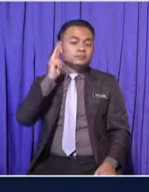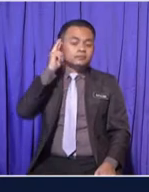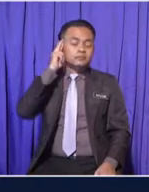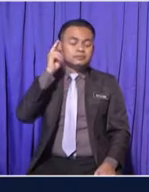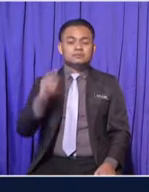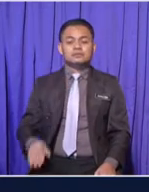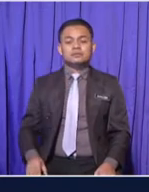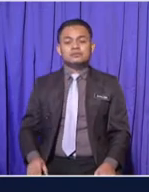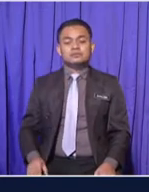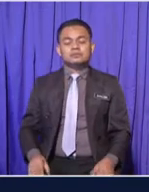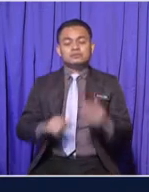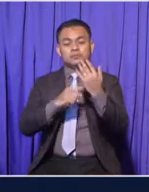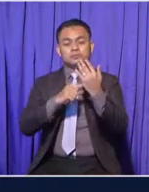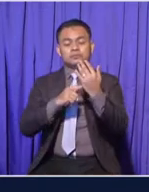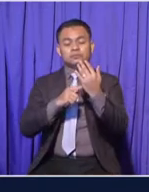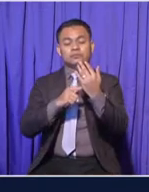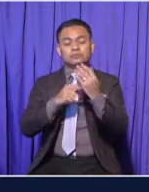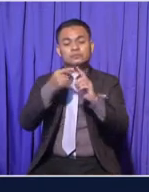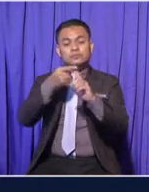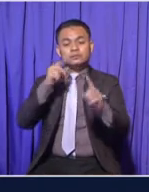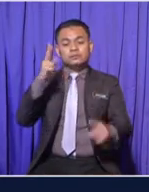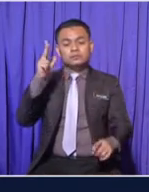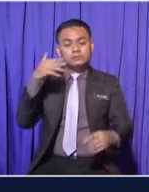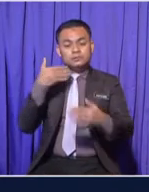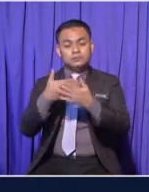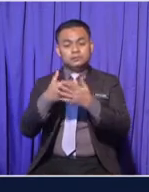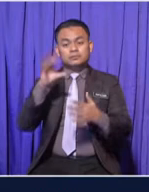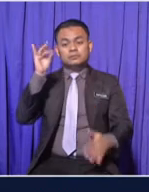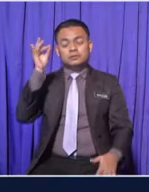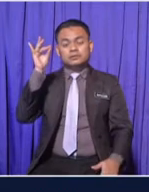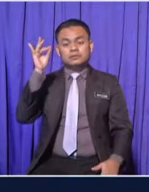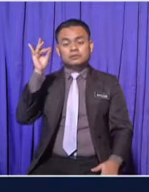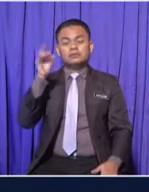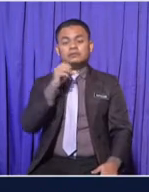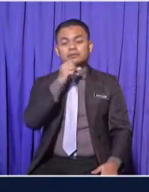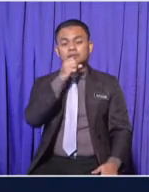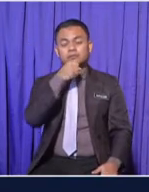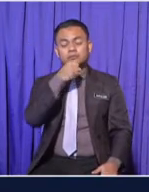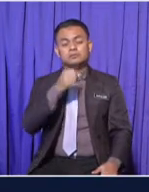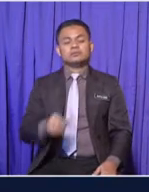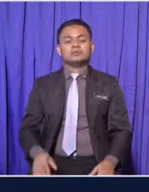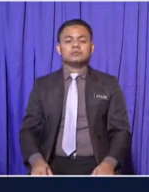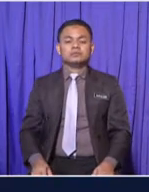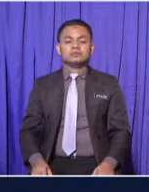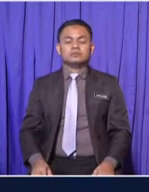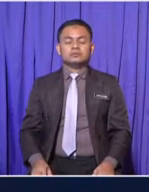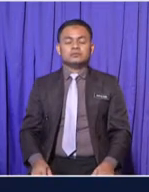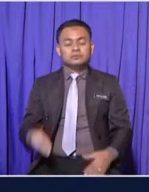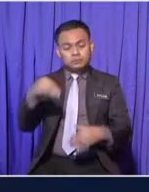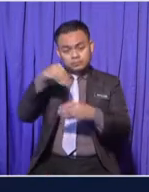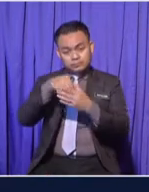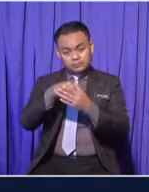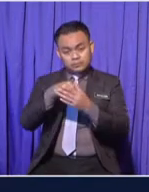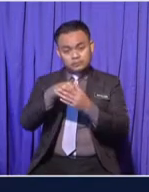start from 13 to 18 years old And they enter the secondary school